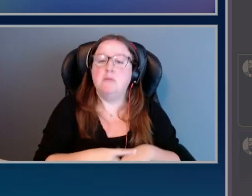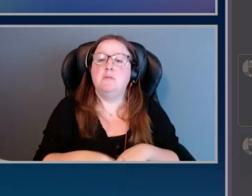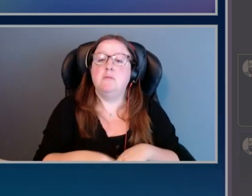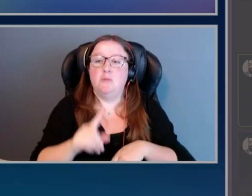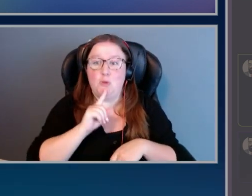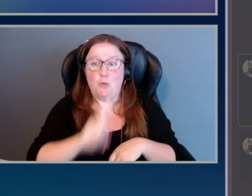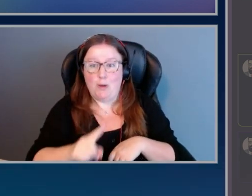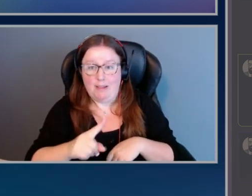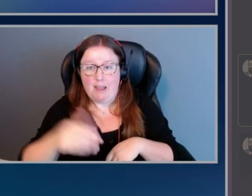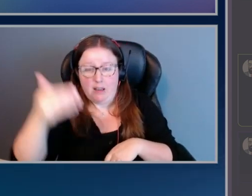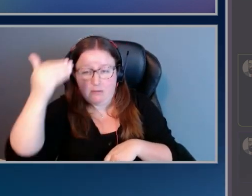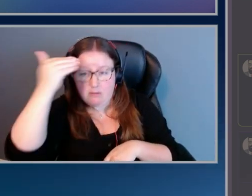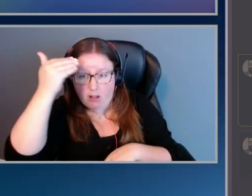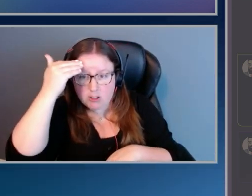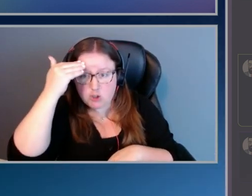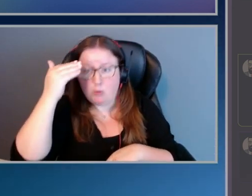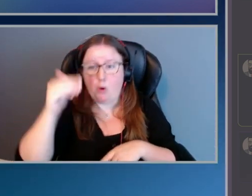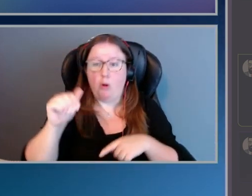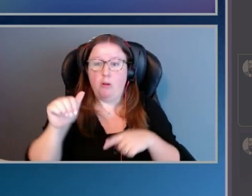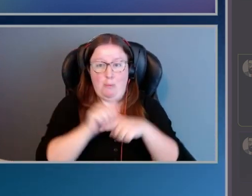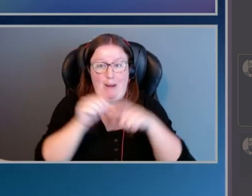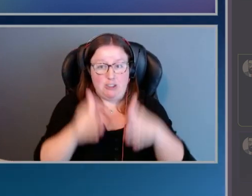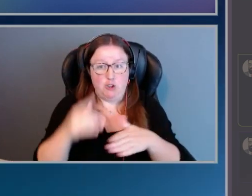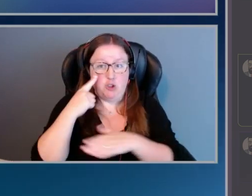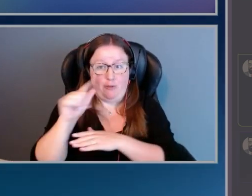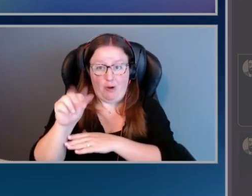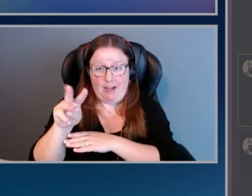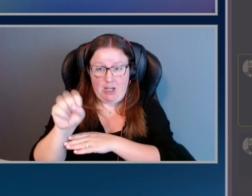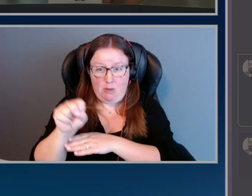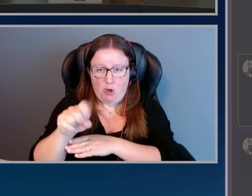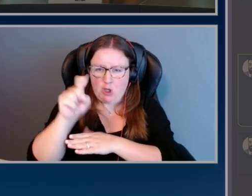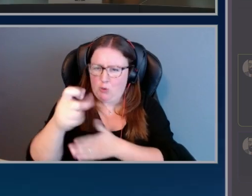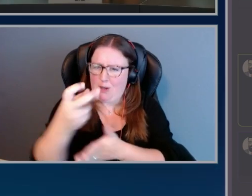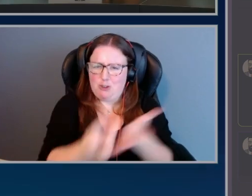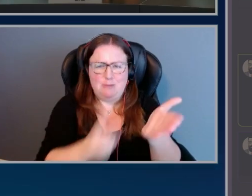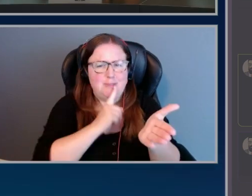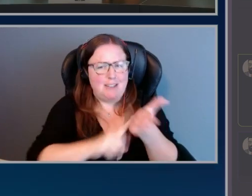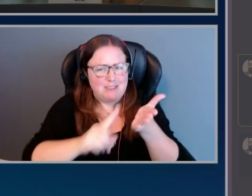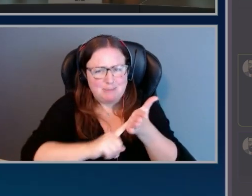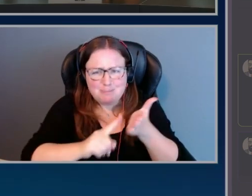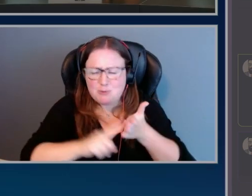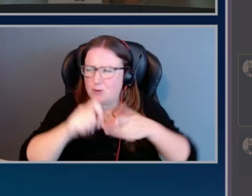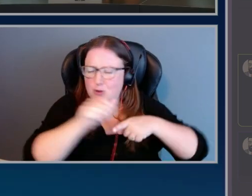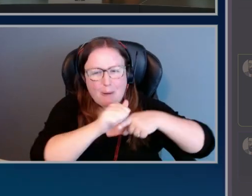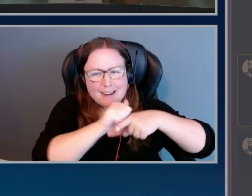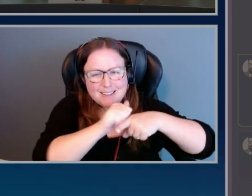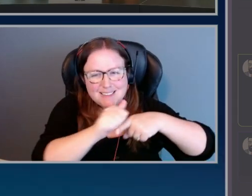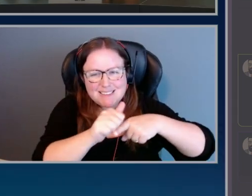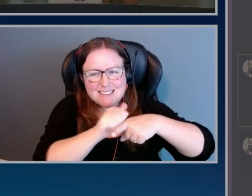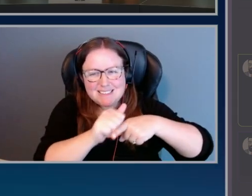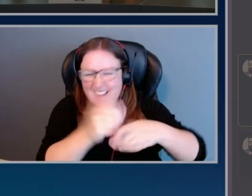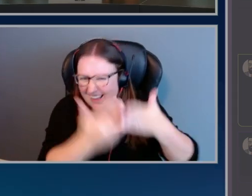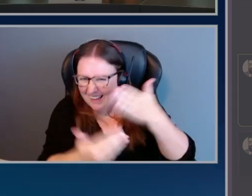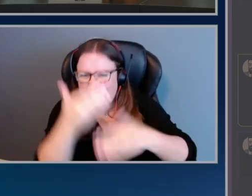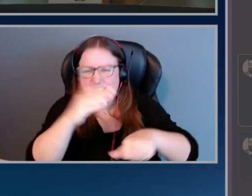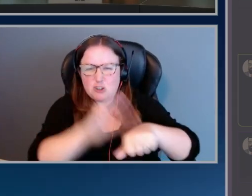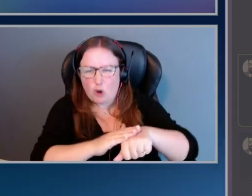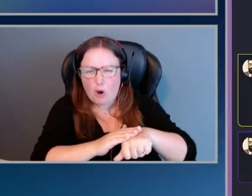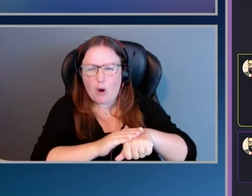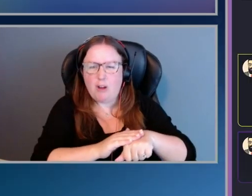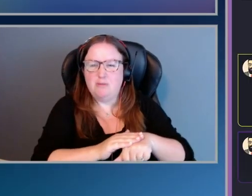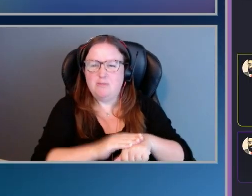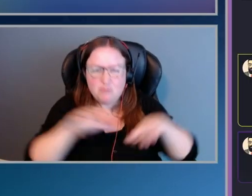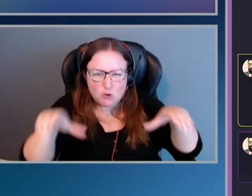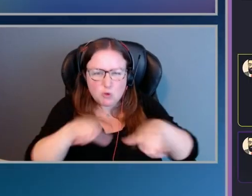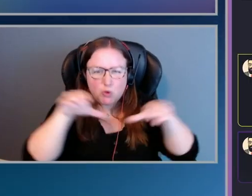knowledgeable practitioner of AWS, you need to dive deeper. You have to practice. You have to practice. have have get hands-on practice. Well, do